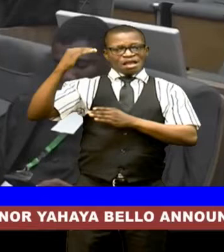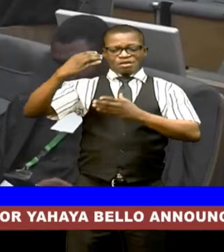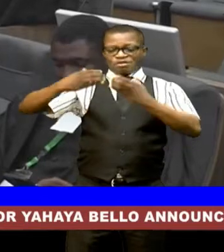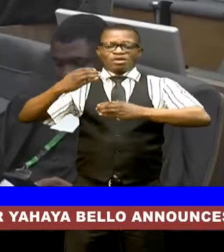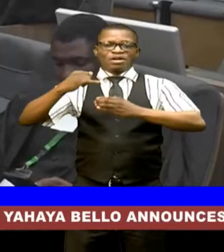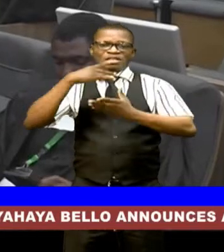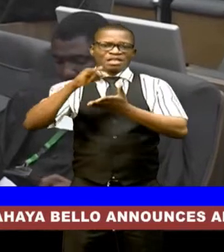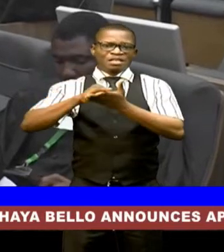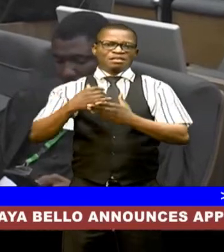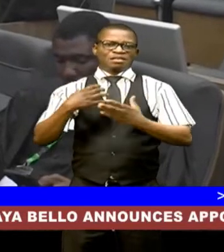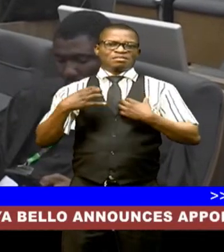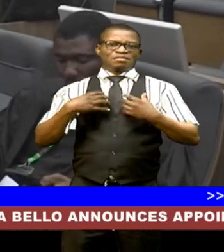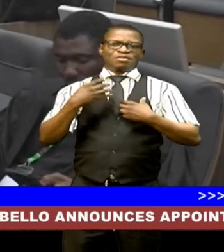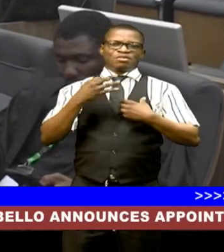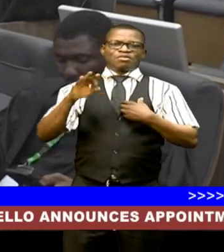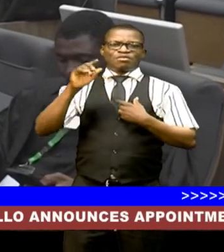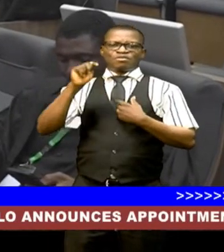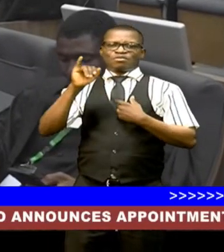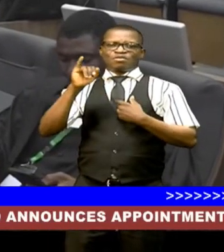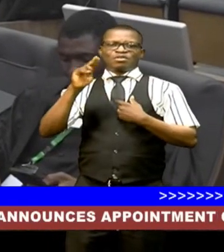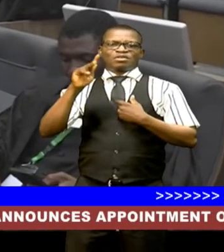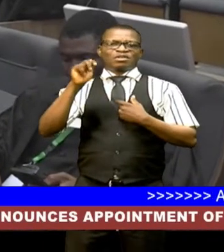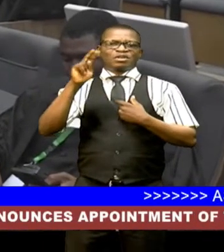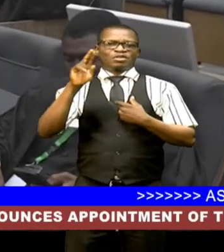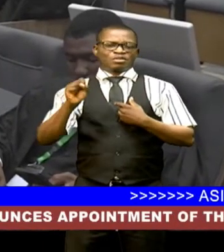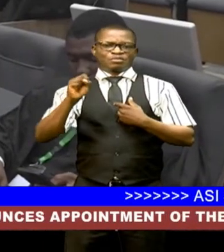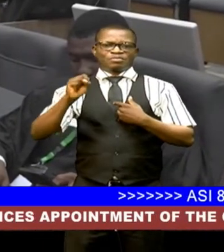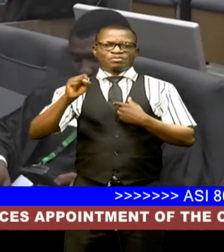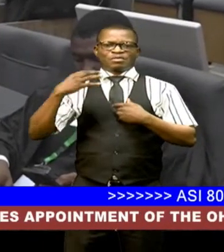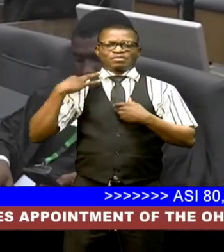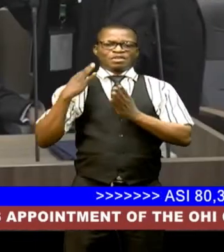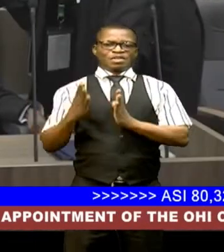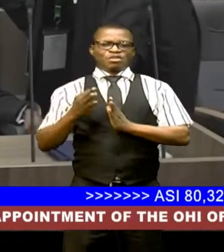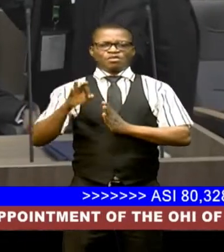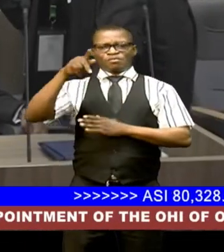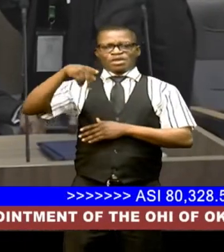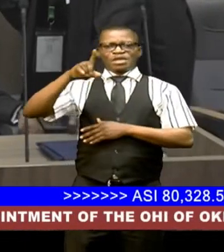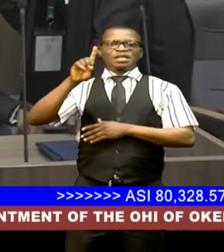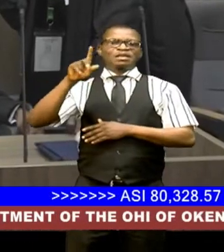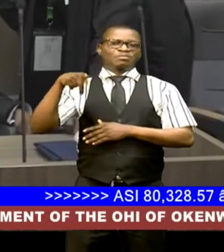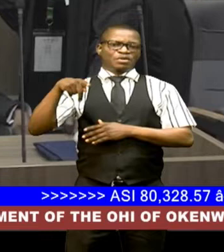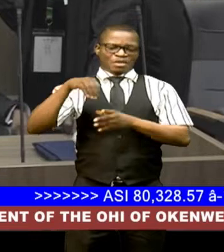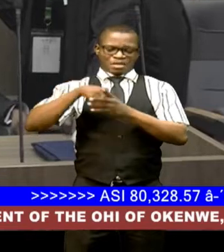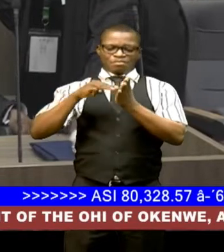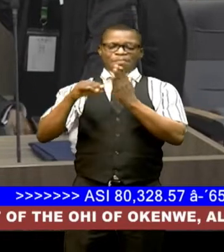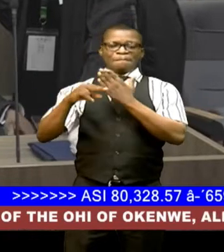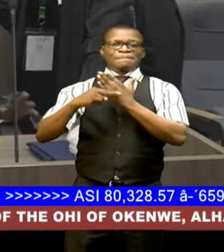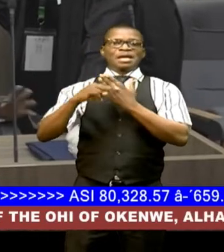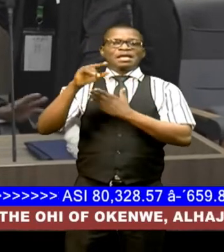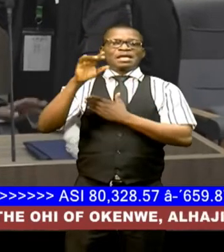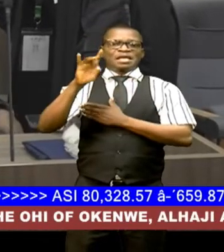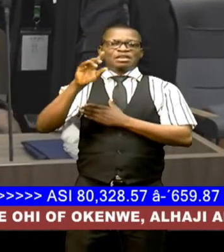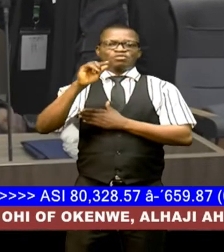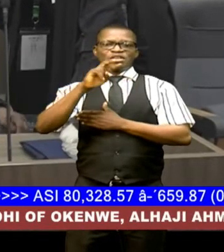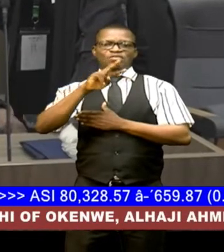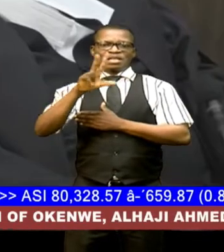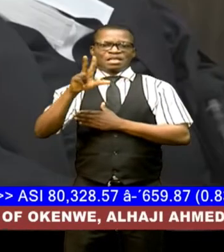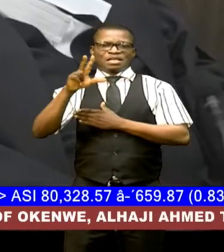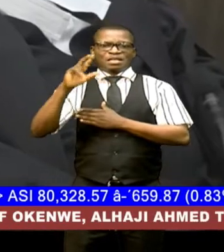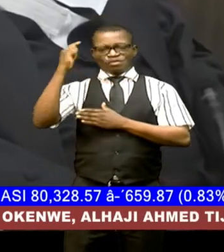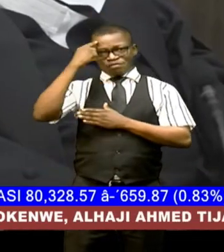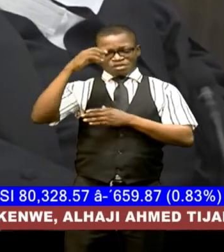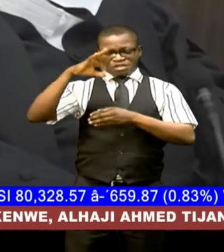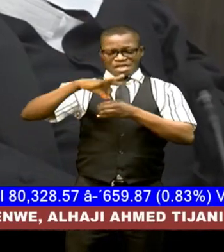appeal of titus oba the candidate of the people's democratic party pdp in the march 18 2023 governorship election